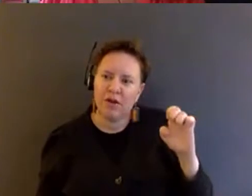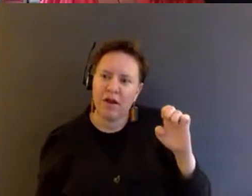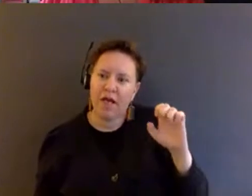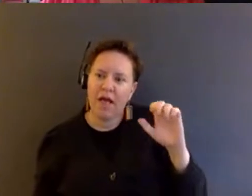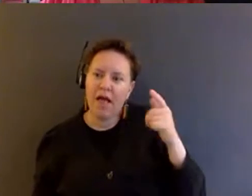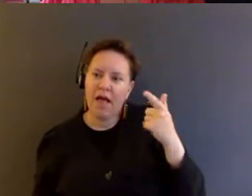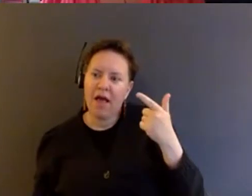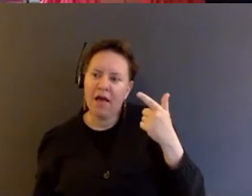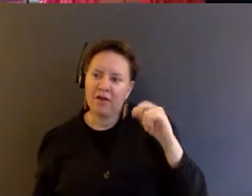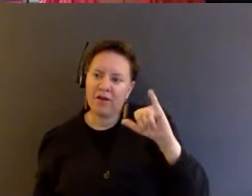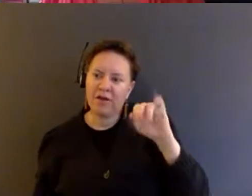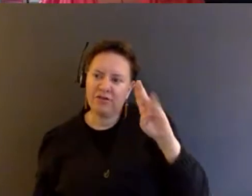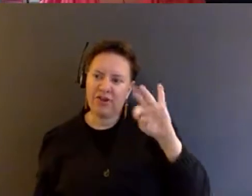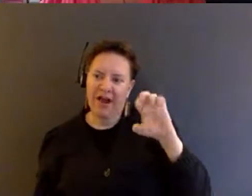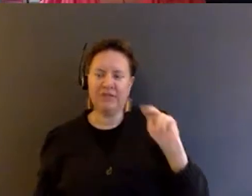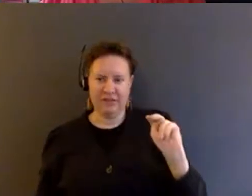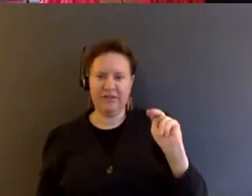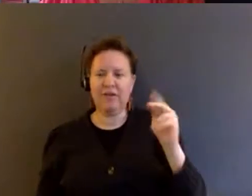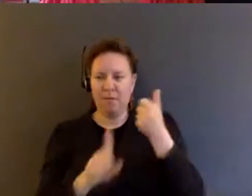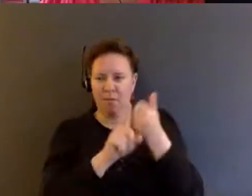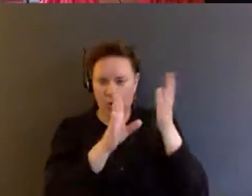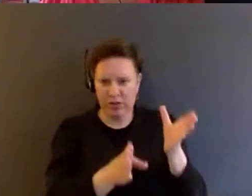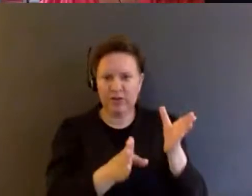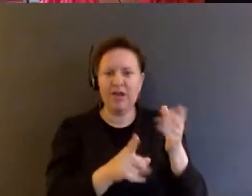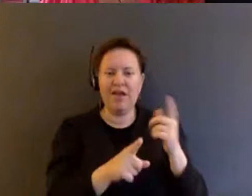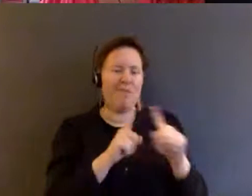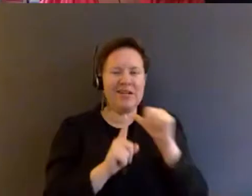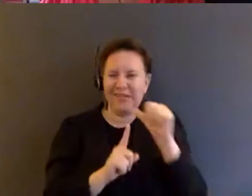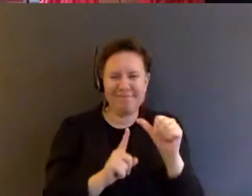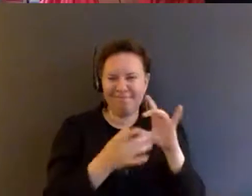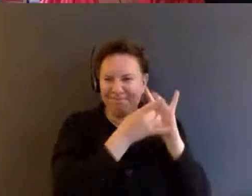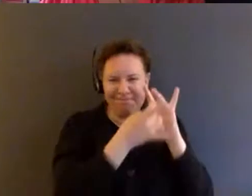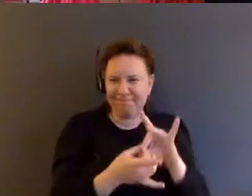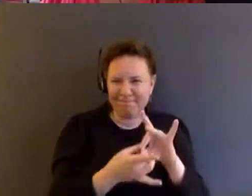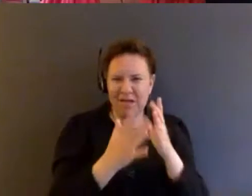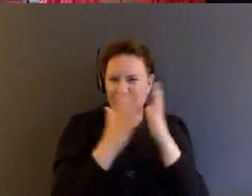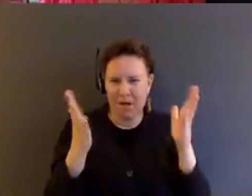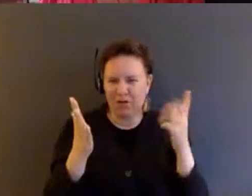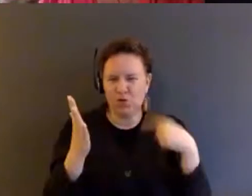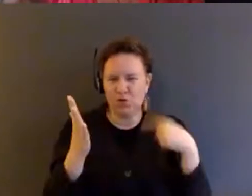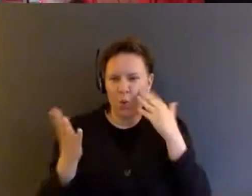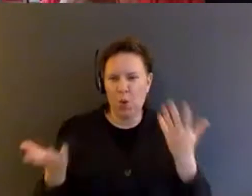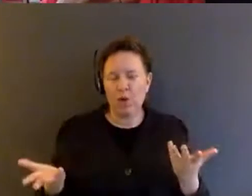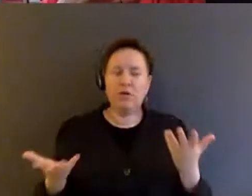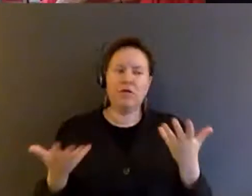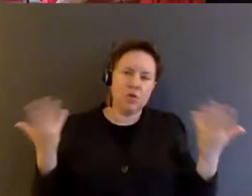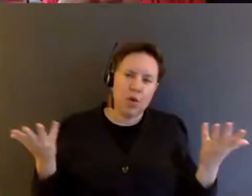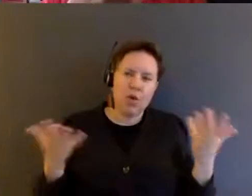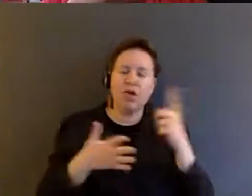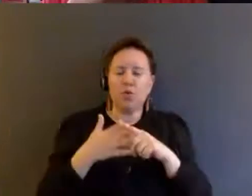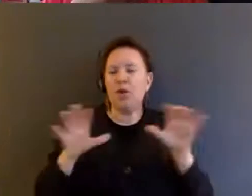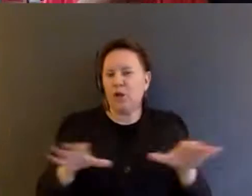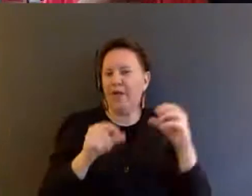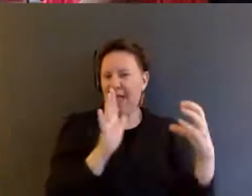women, right? But that doesn't count as much as we know. So that's what I do in that chapter.